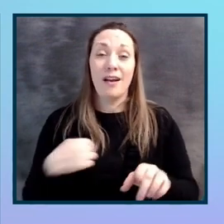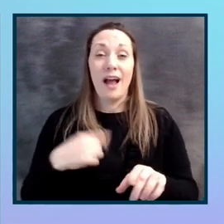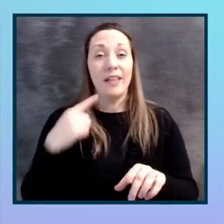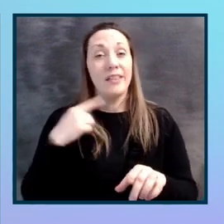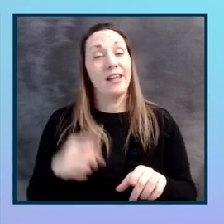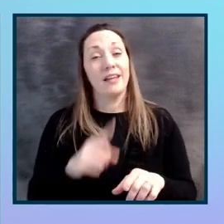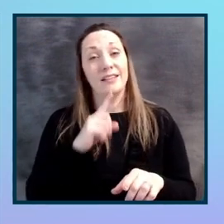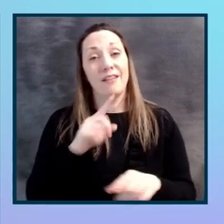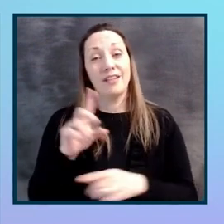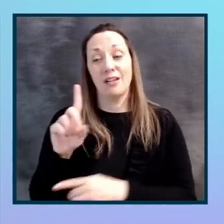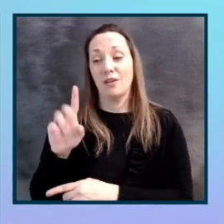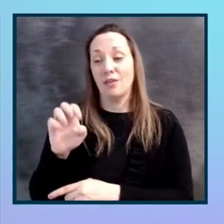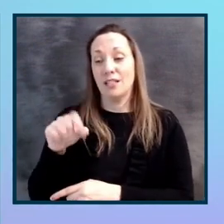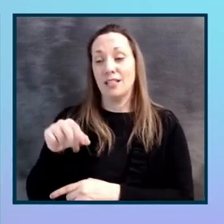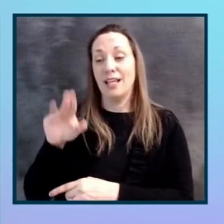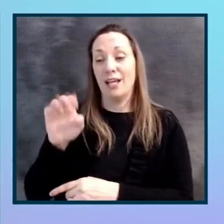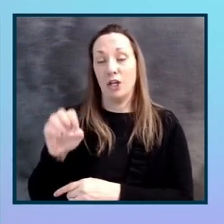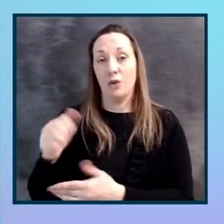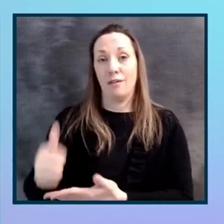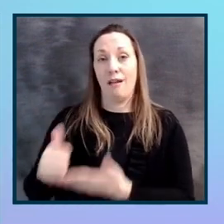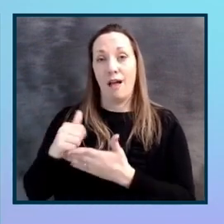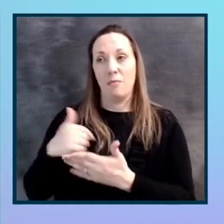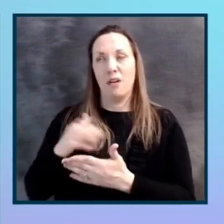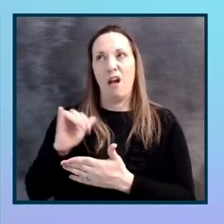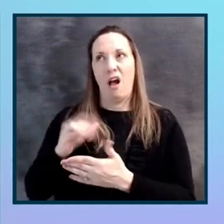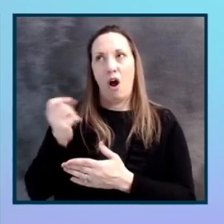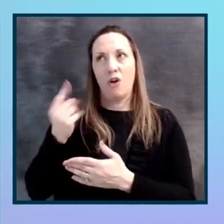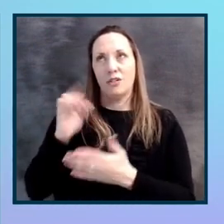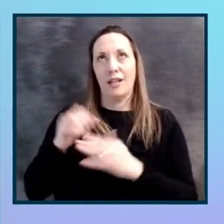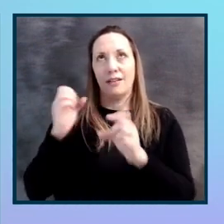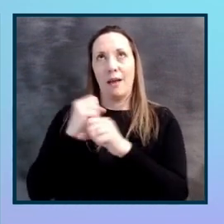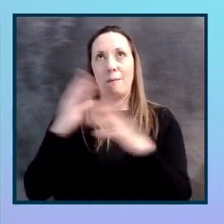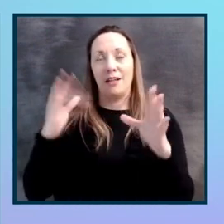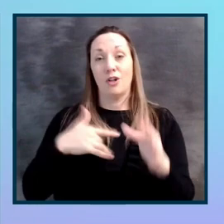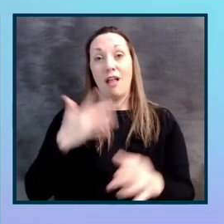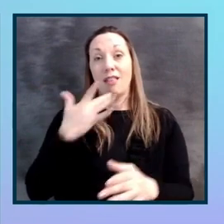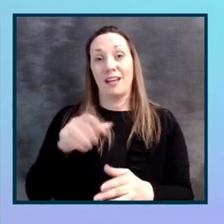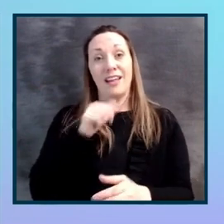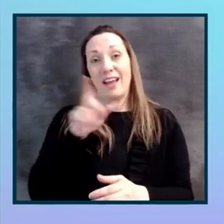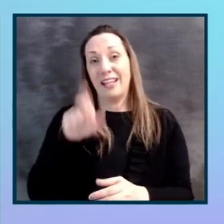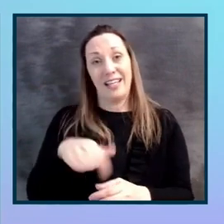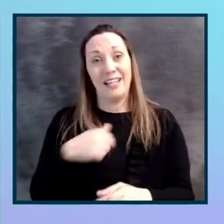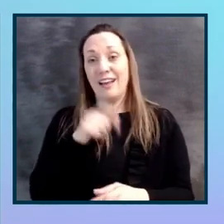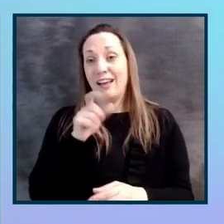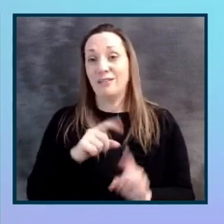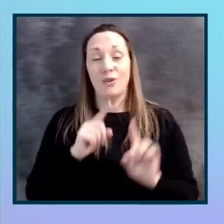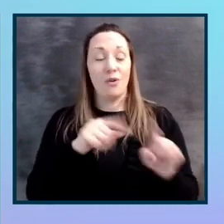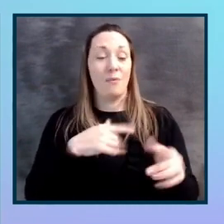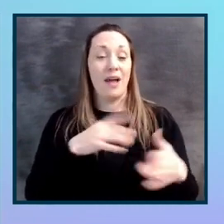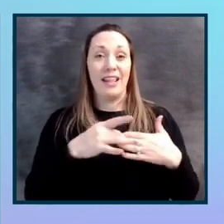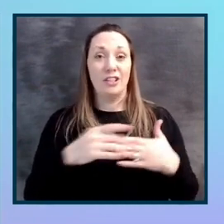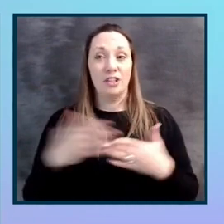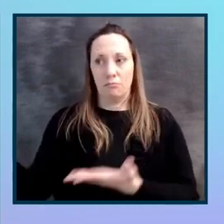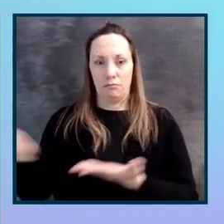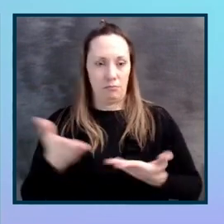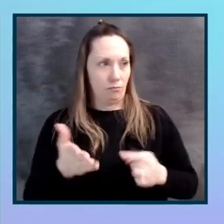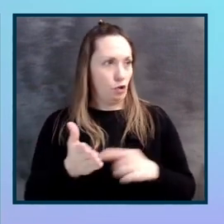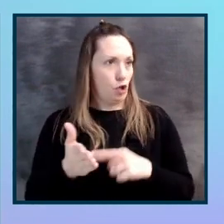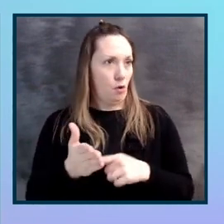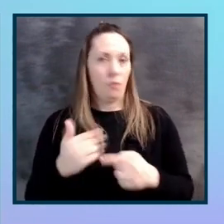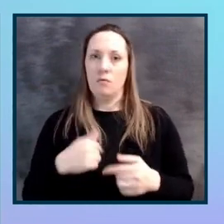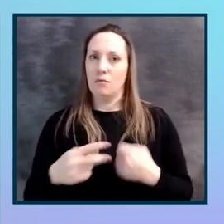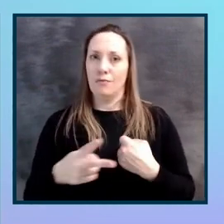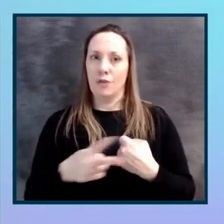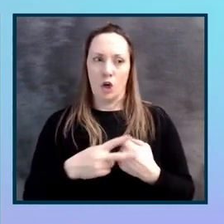definitely with DQ, they really helped show me that picture. I was lucky that I didn't need it. I didn't have to go to my leadership and show them all the cost benefit and all that